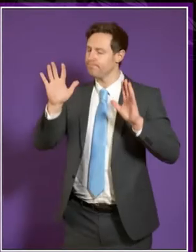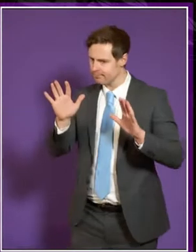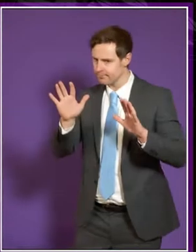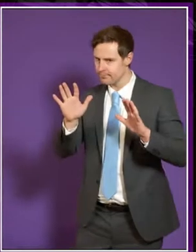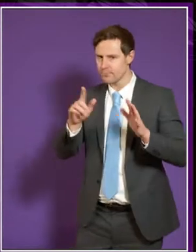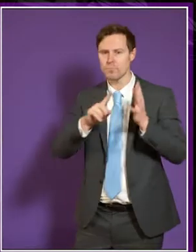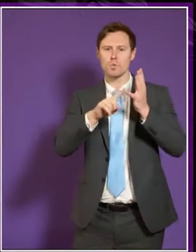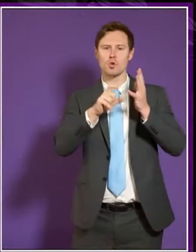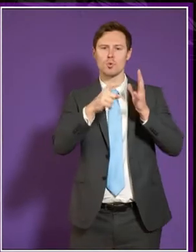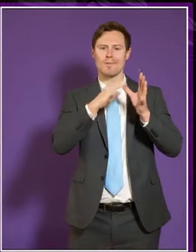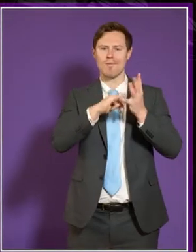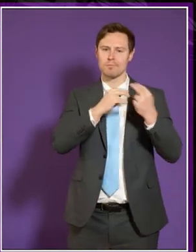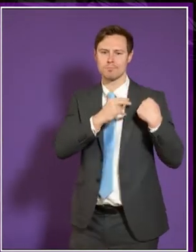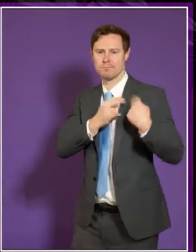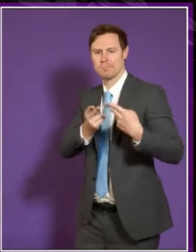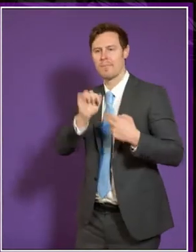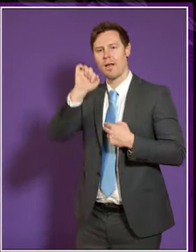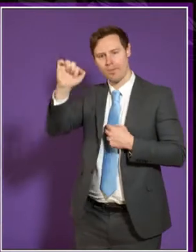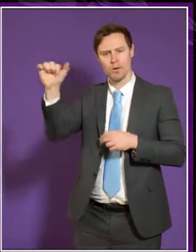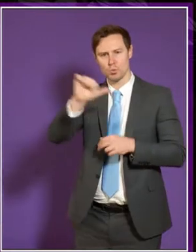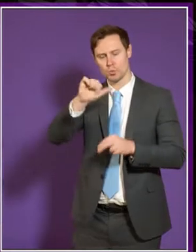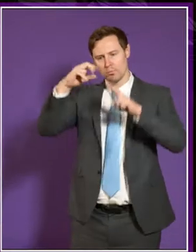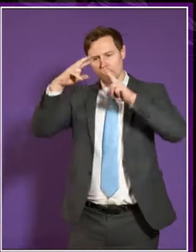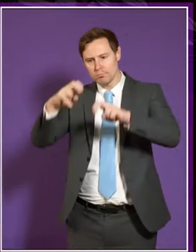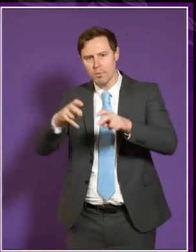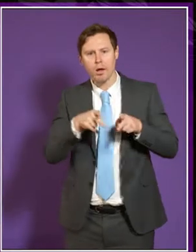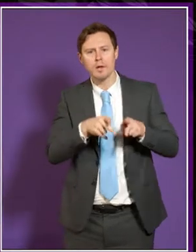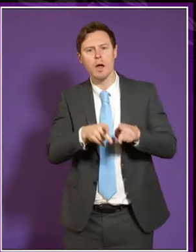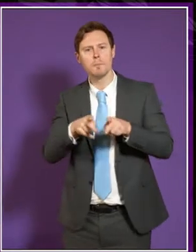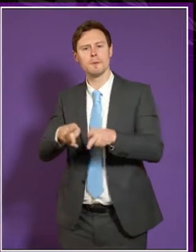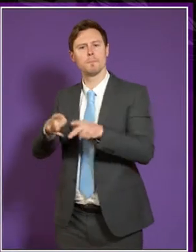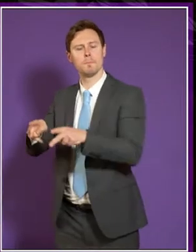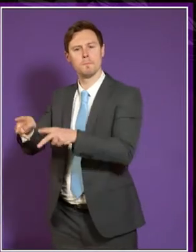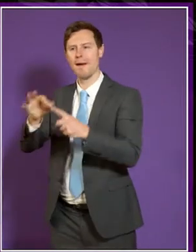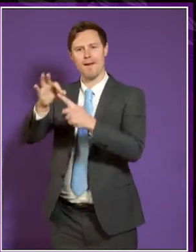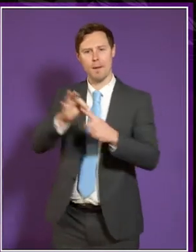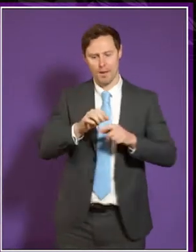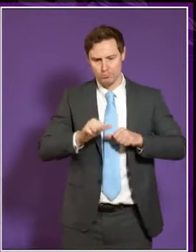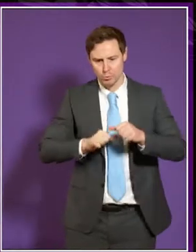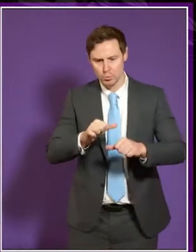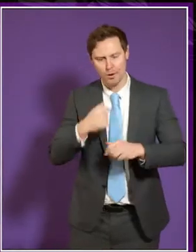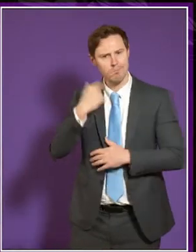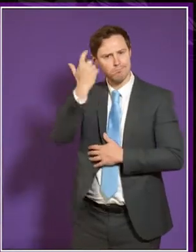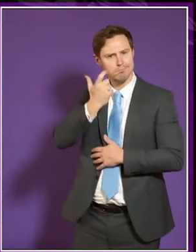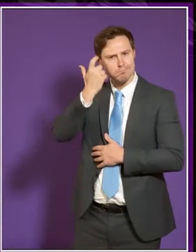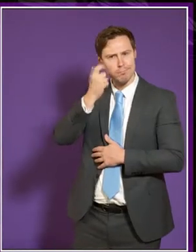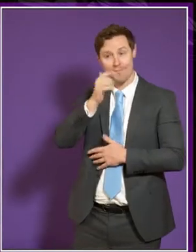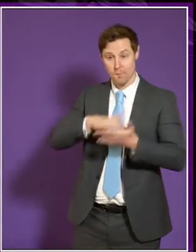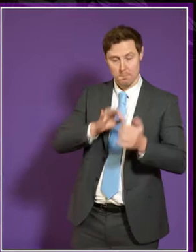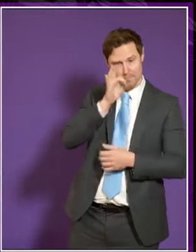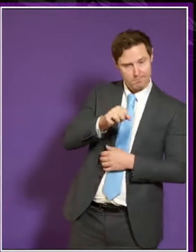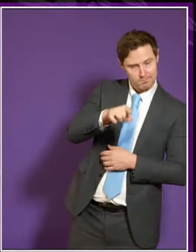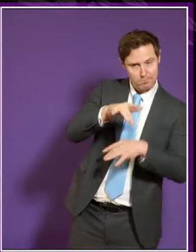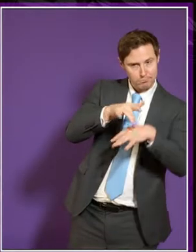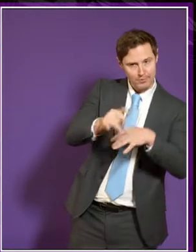be UCAS who looks at different types of application process. And I just wonder, particularly from Professor Scott,